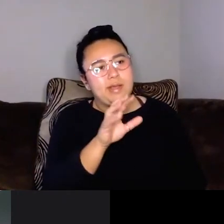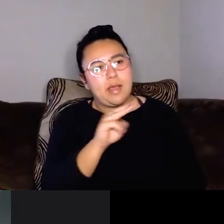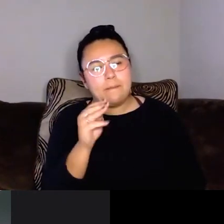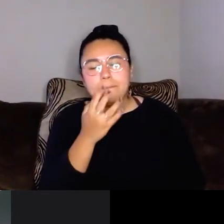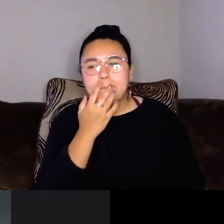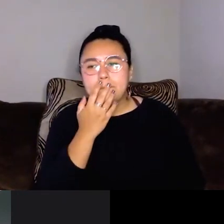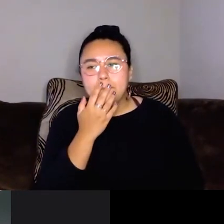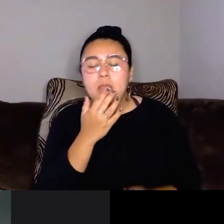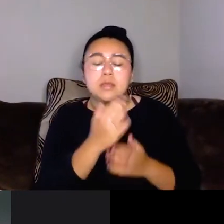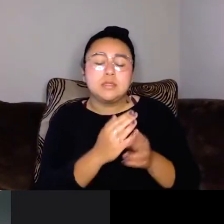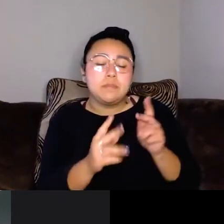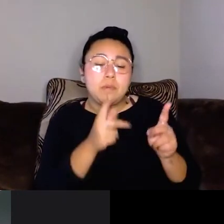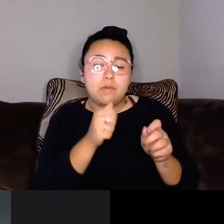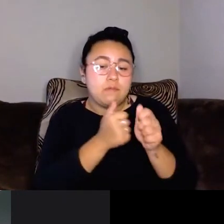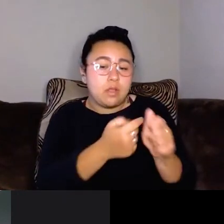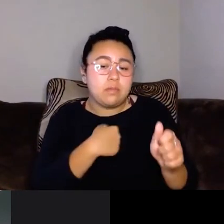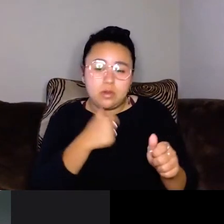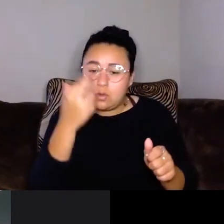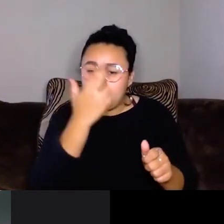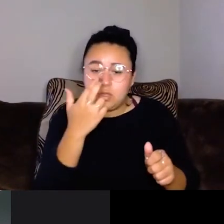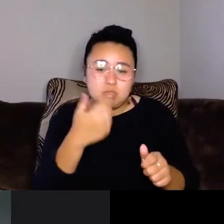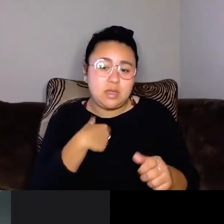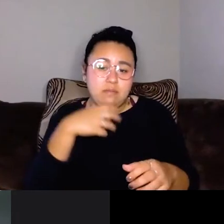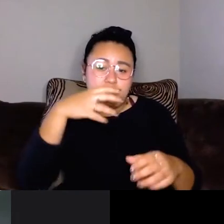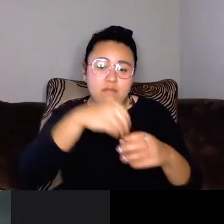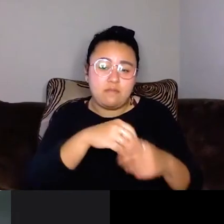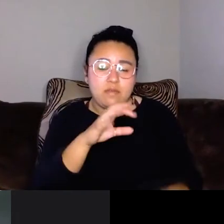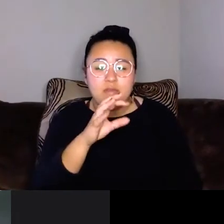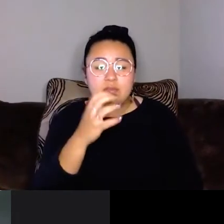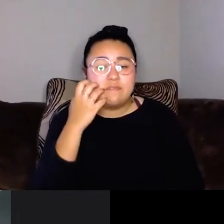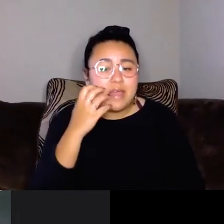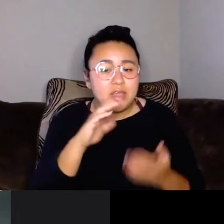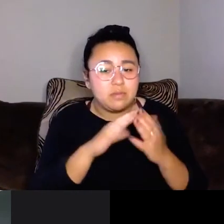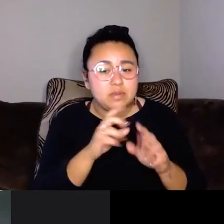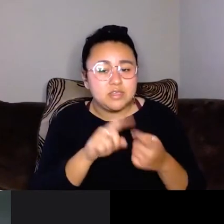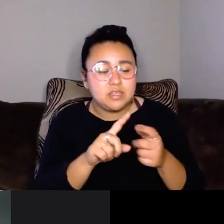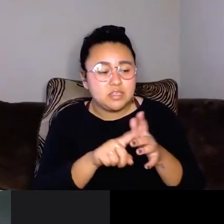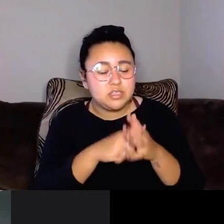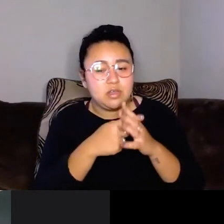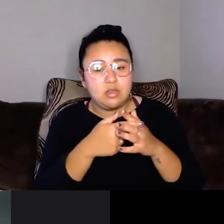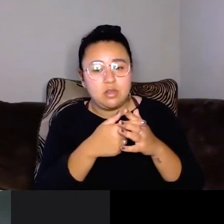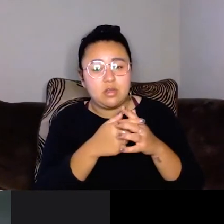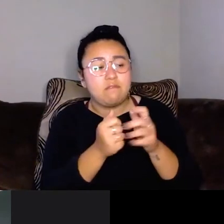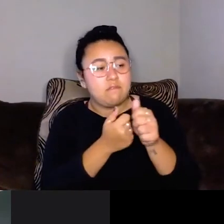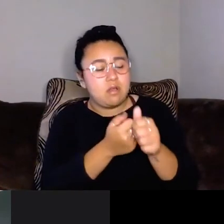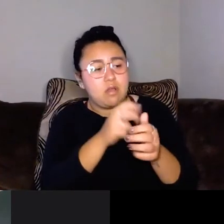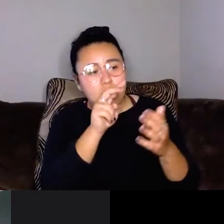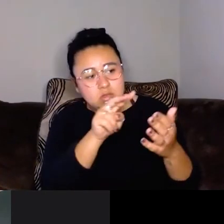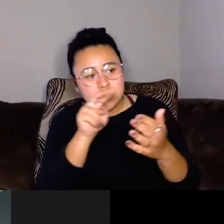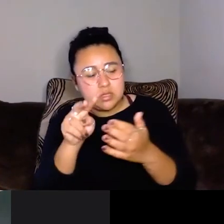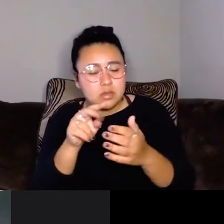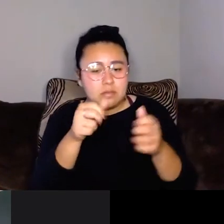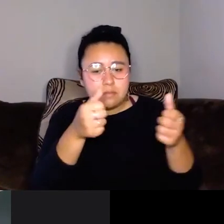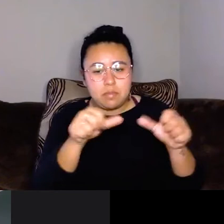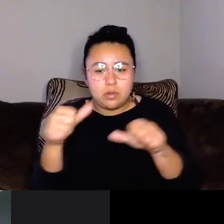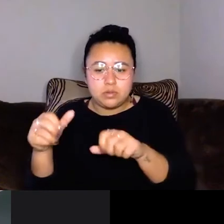some people who follow me don't even realize I'm part of the fat community until they start, uh, seeing my posts more